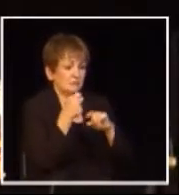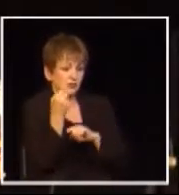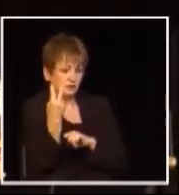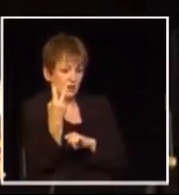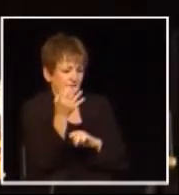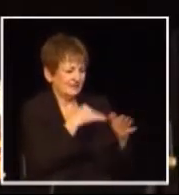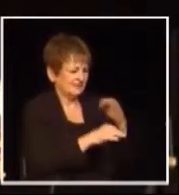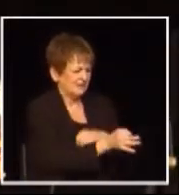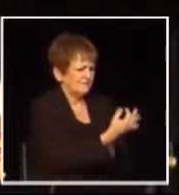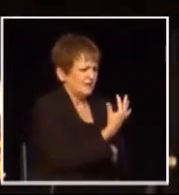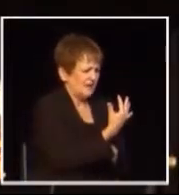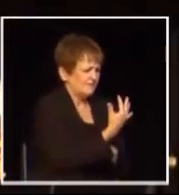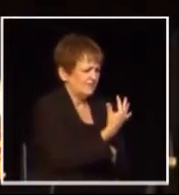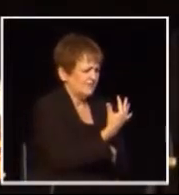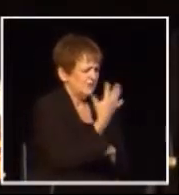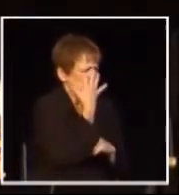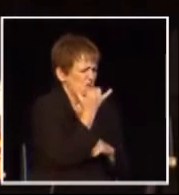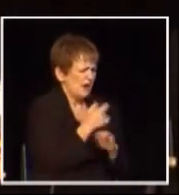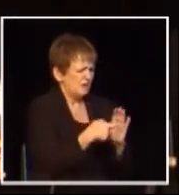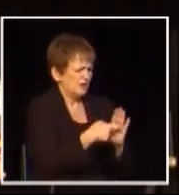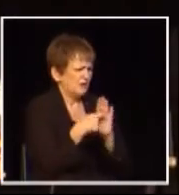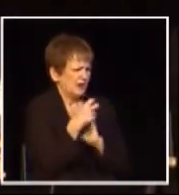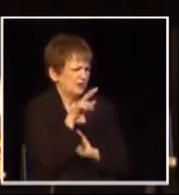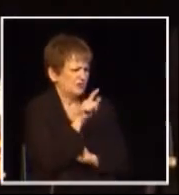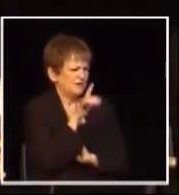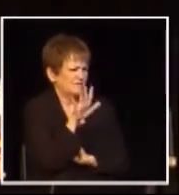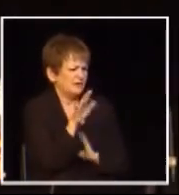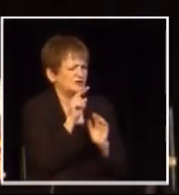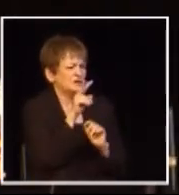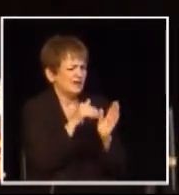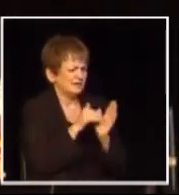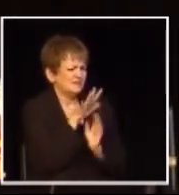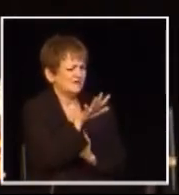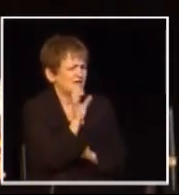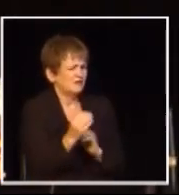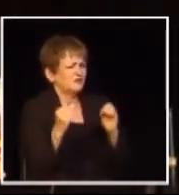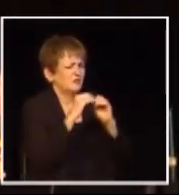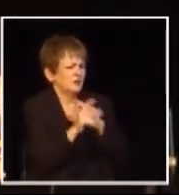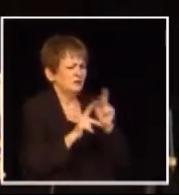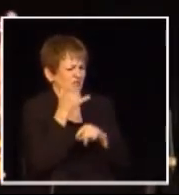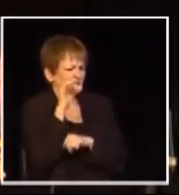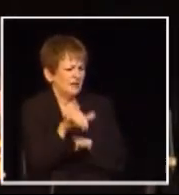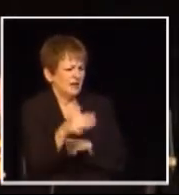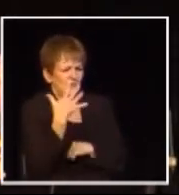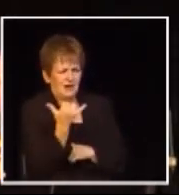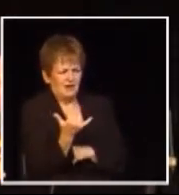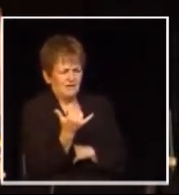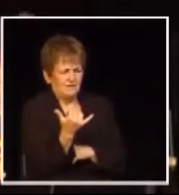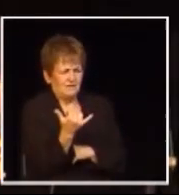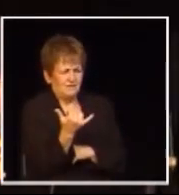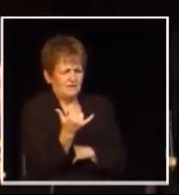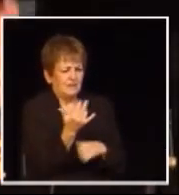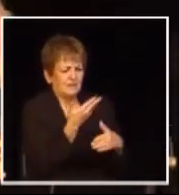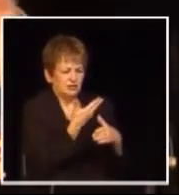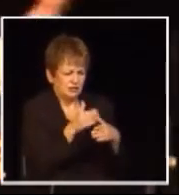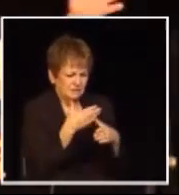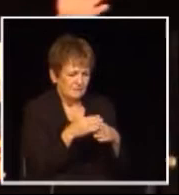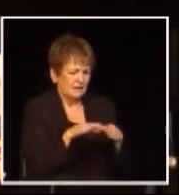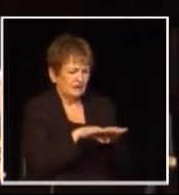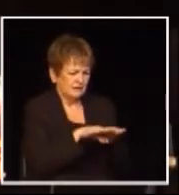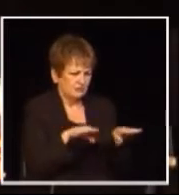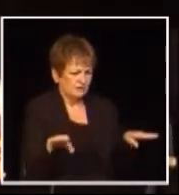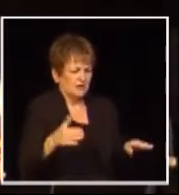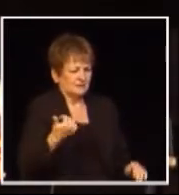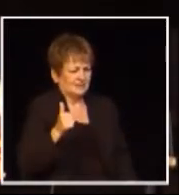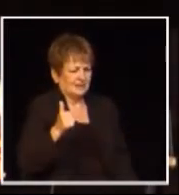multiplying by 12% instead of 5 what do you need 2,500 more people for all they did was transfer the burden from British Columbia to